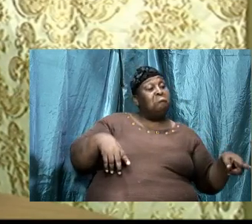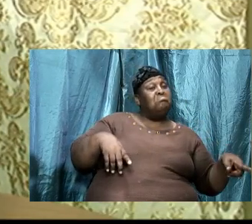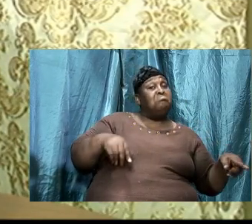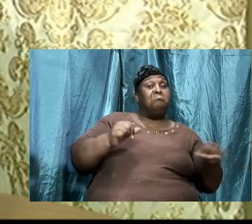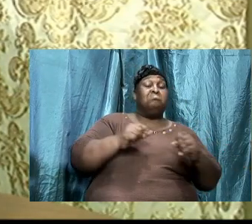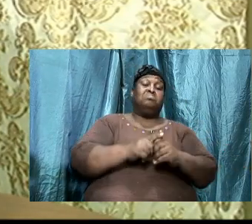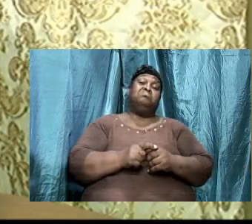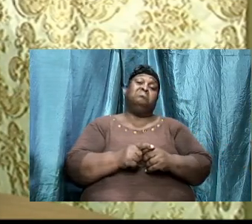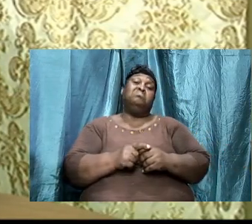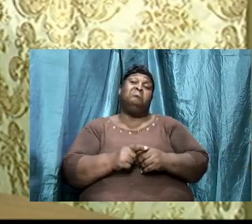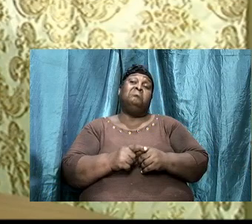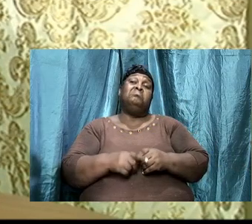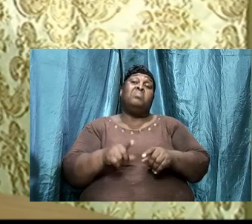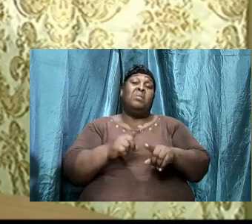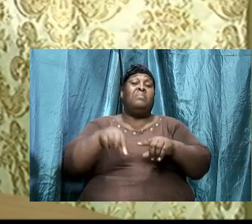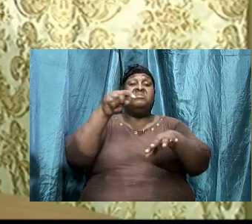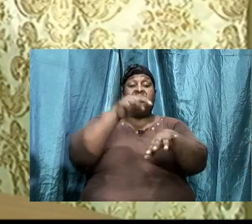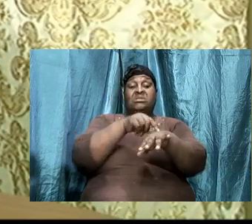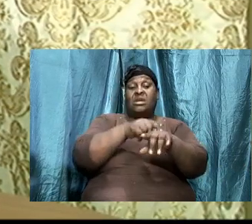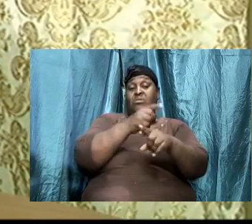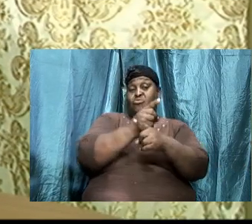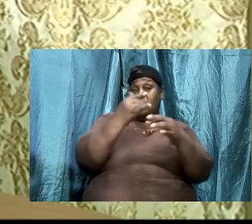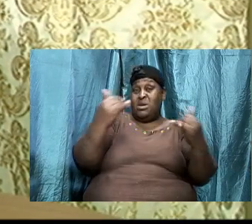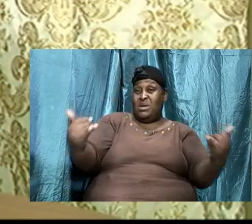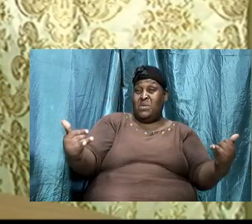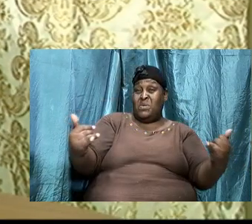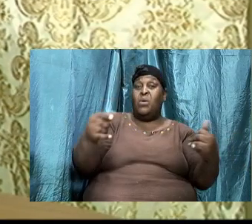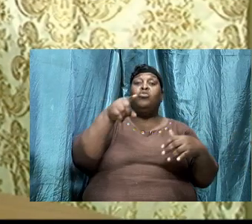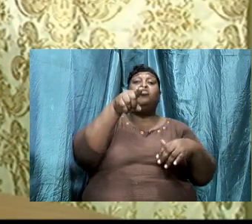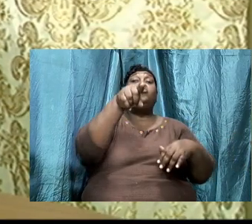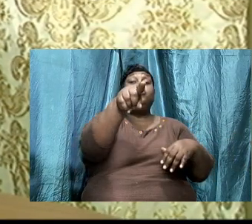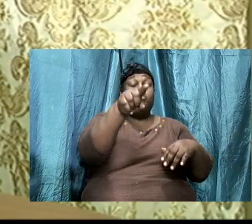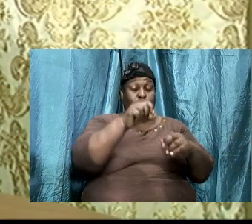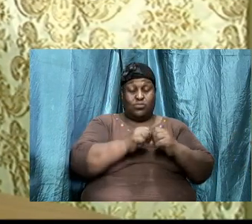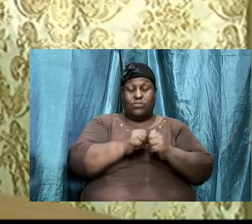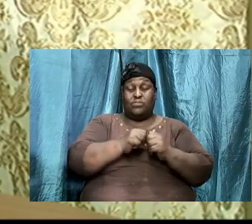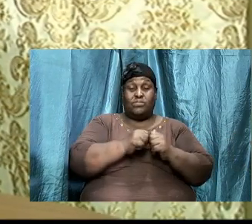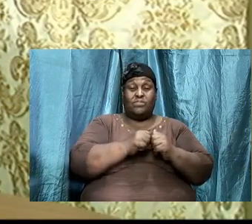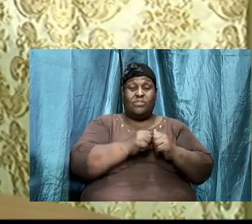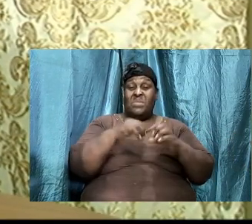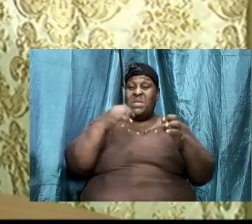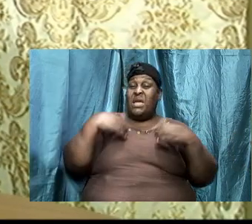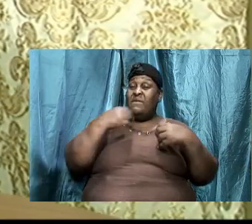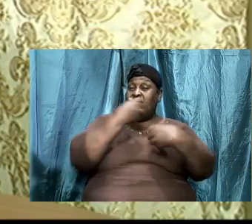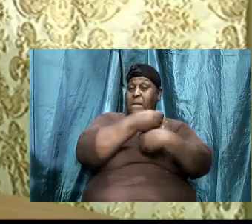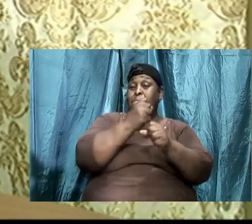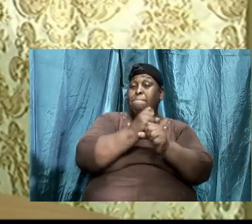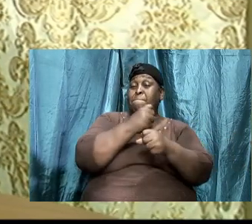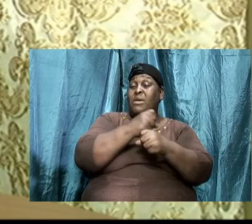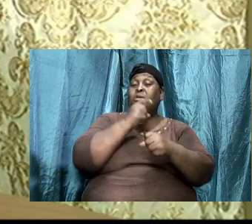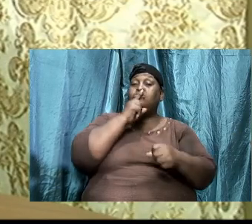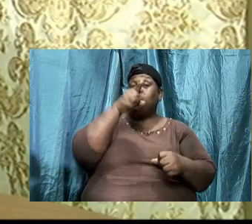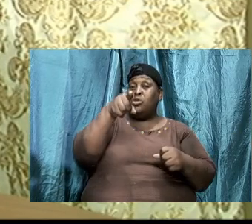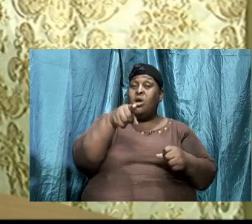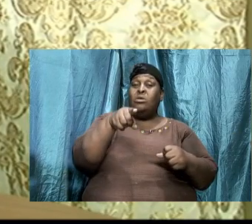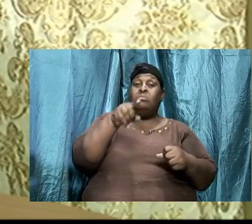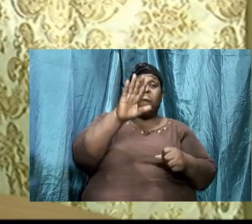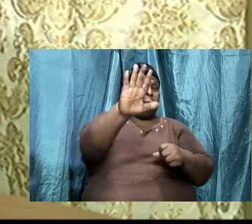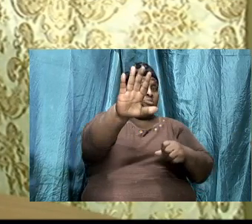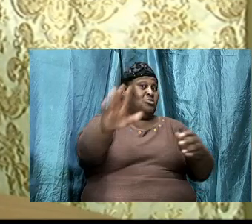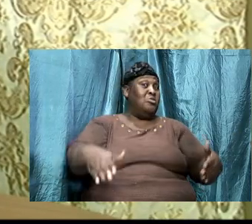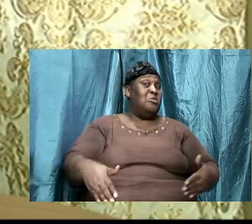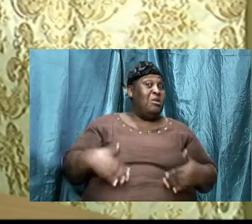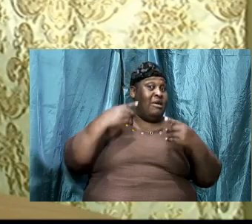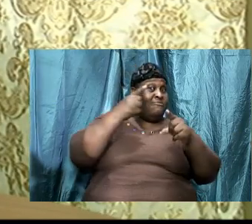But the time right now is saying that you have to make sure that your life is right with God.